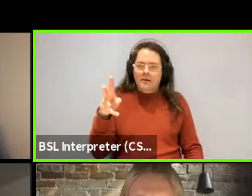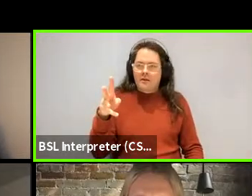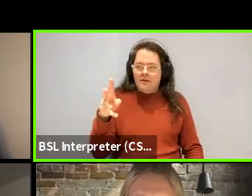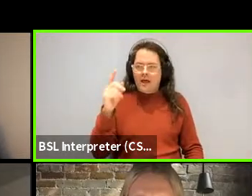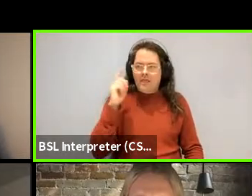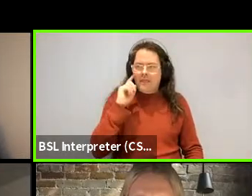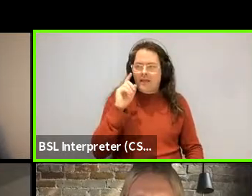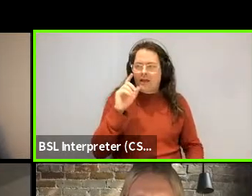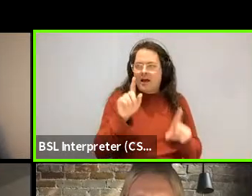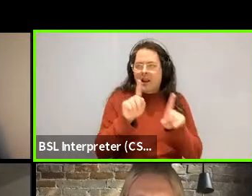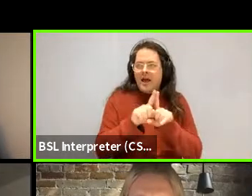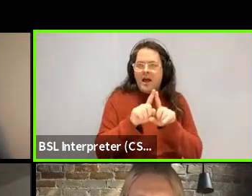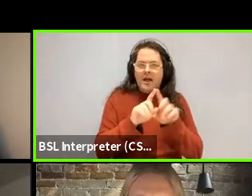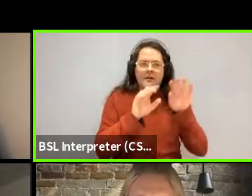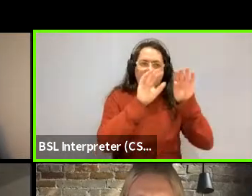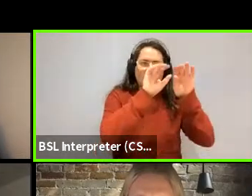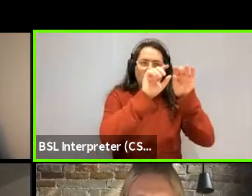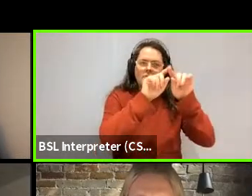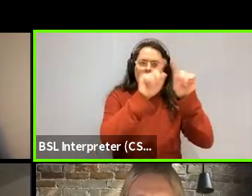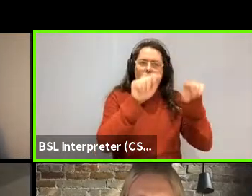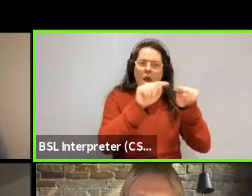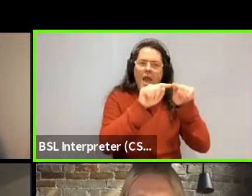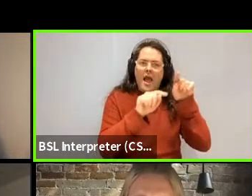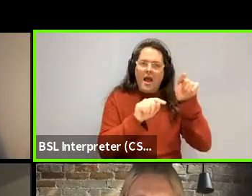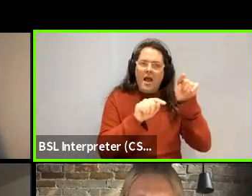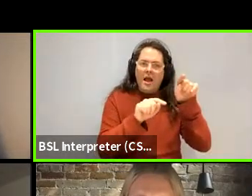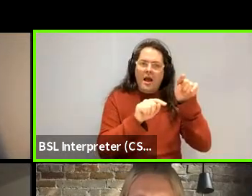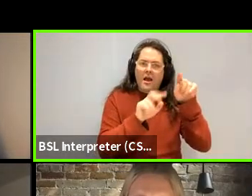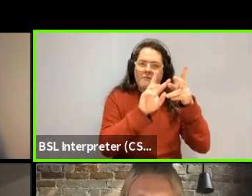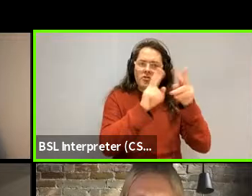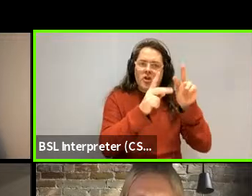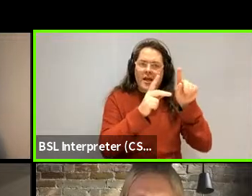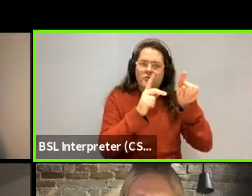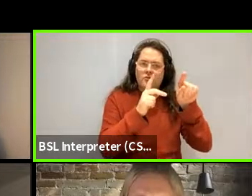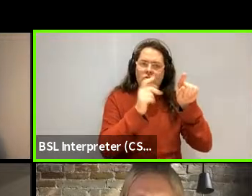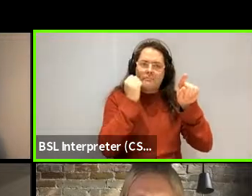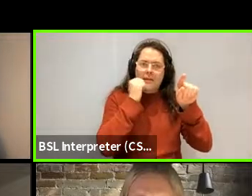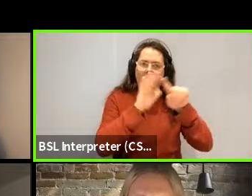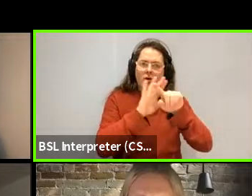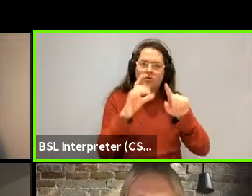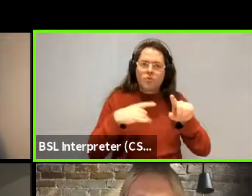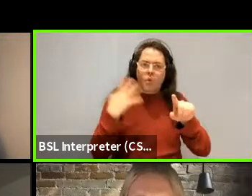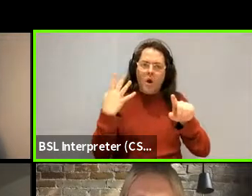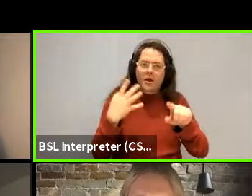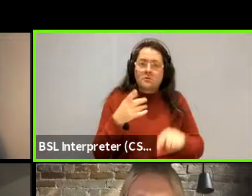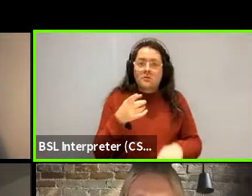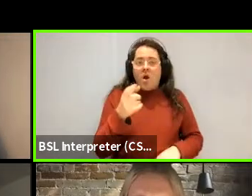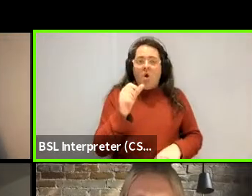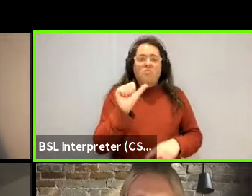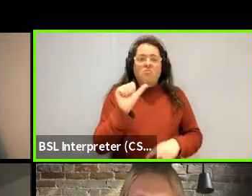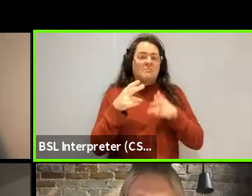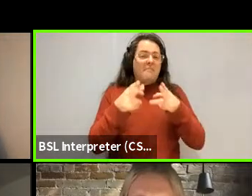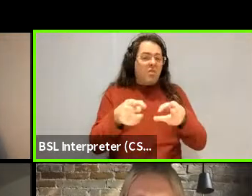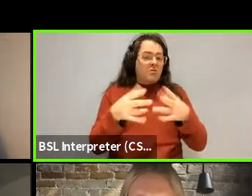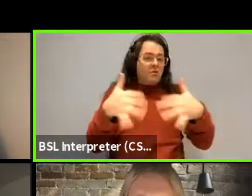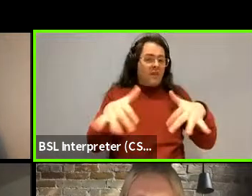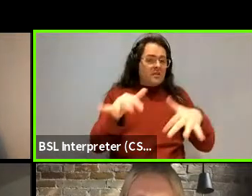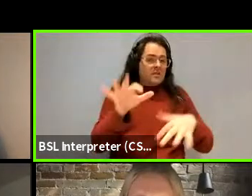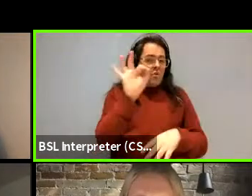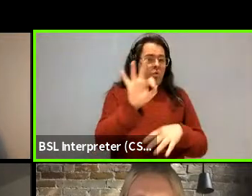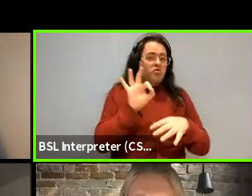I believe about, um, do you think that would have any effect? well, yeah, that's just a methodological thing. No. So, um,